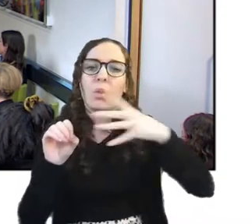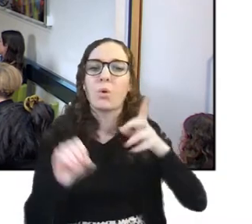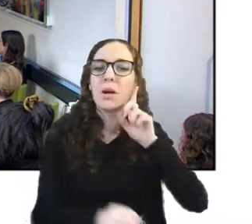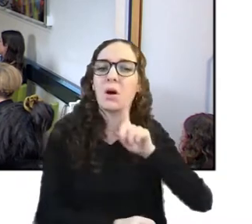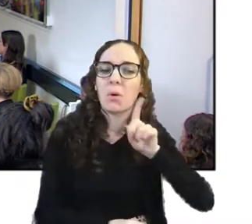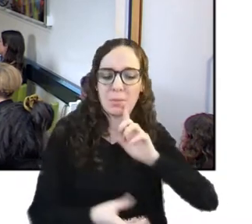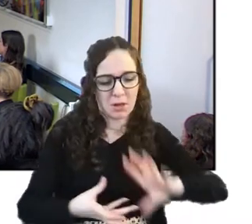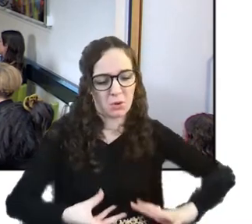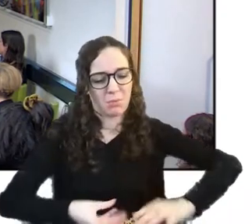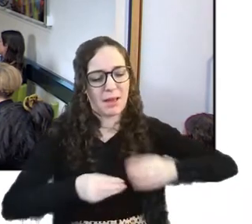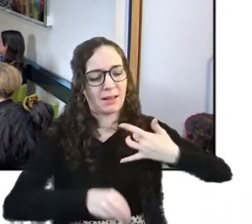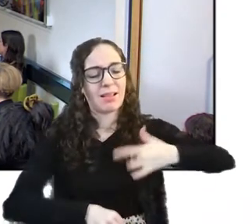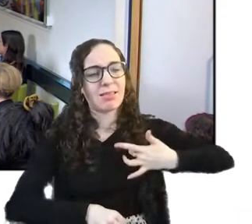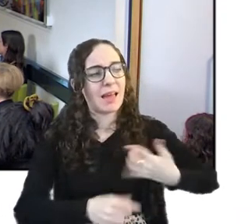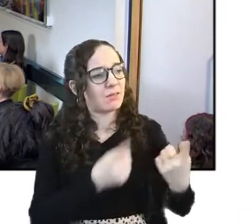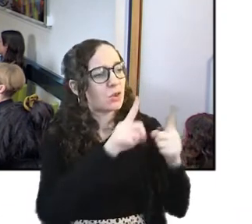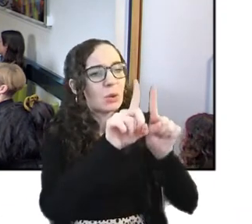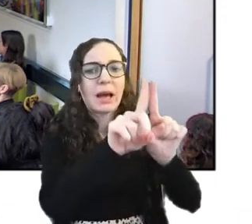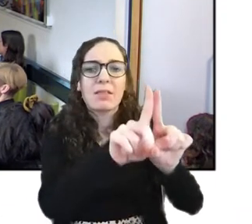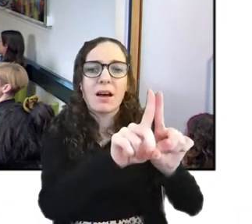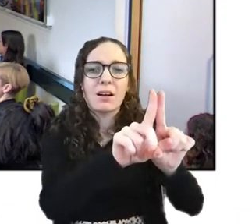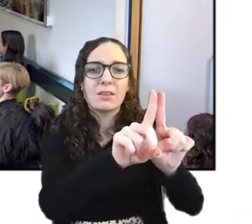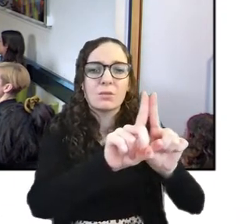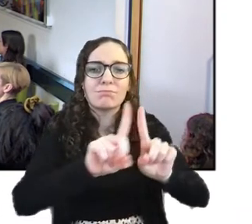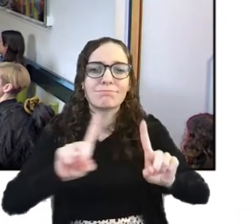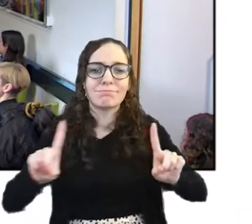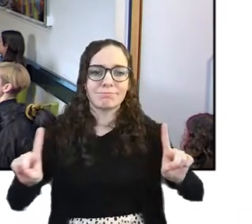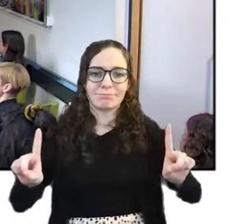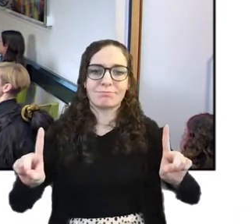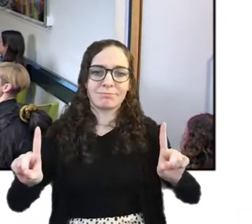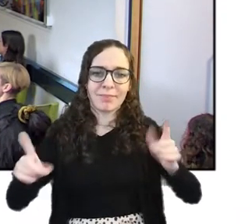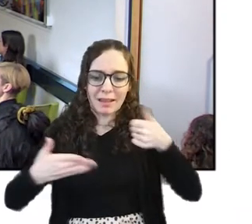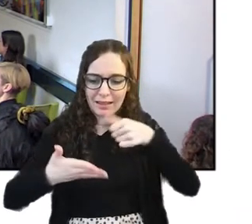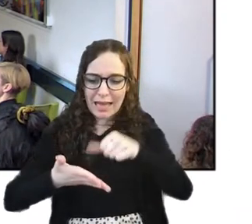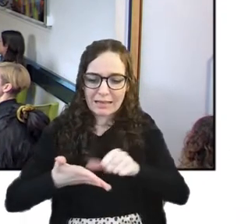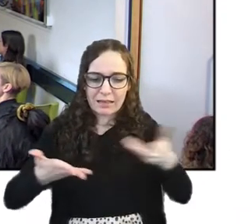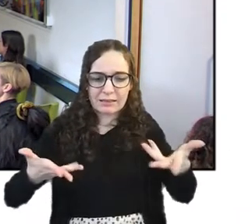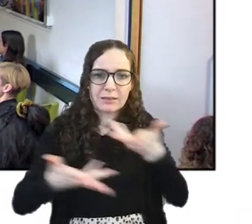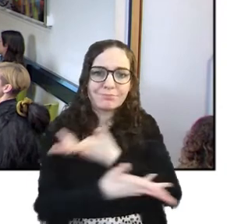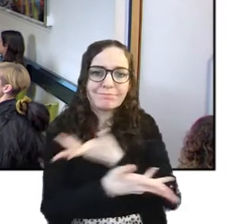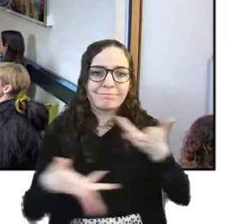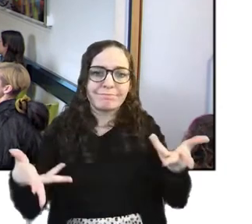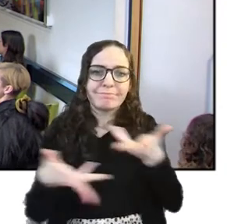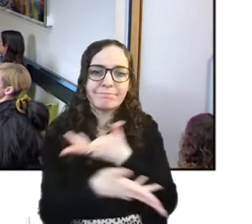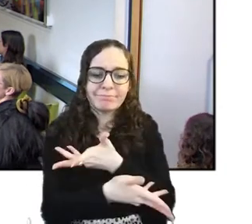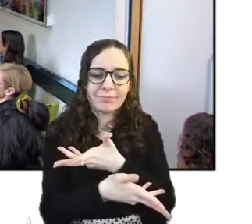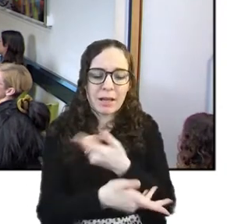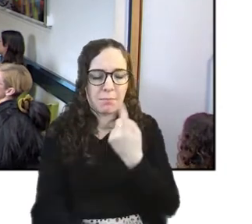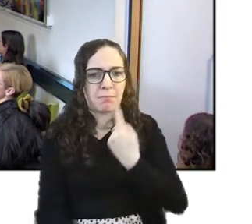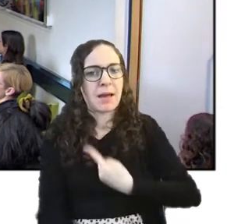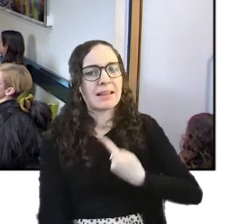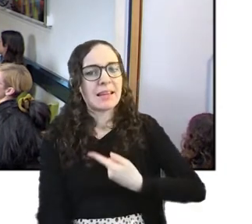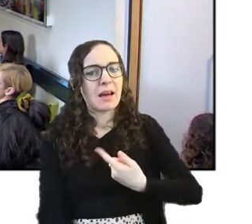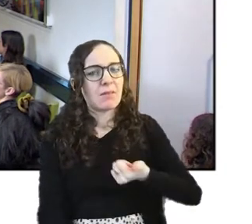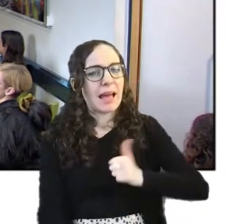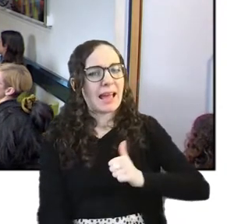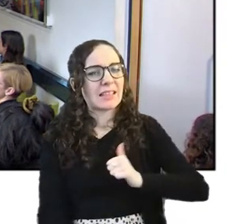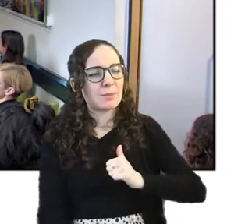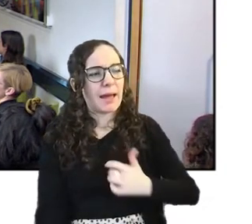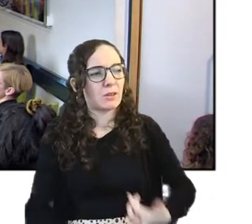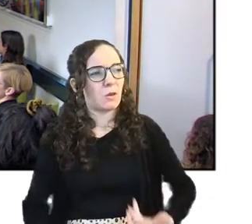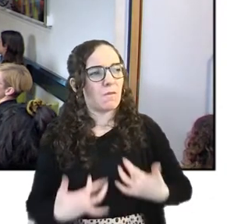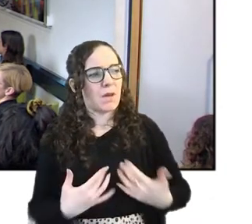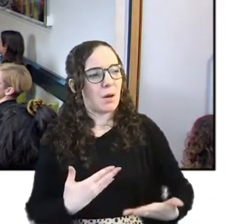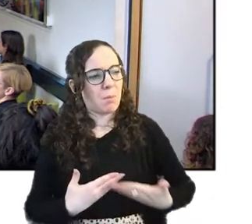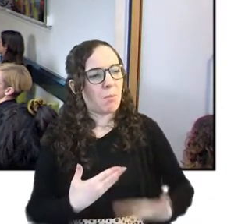but and i think i was expecting to find it a more kind of traumatic to revisit this certain history